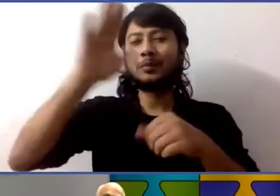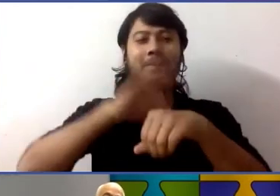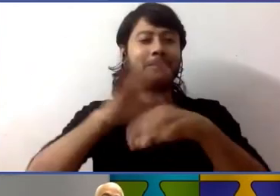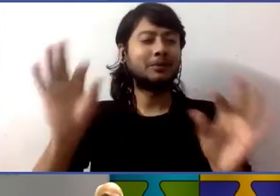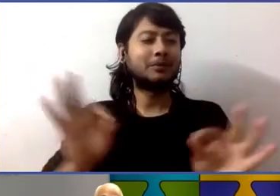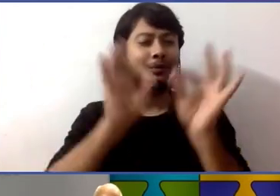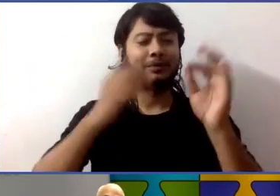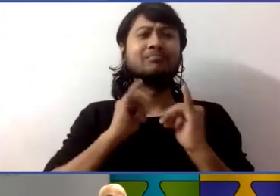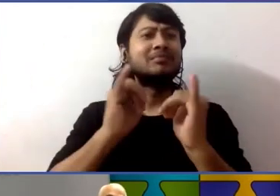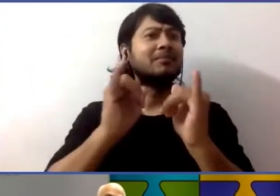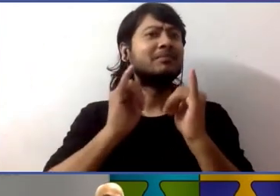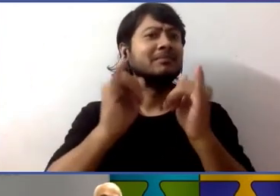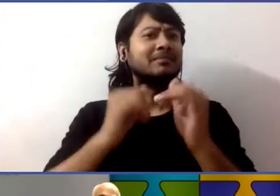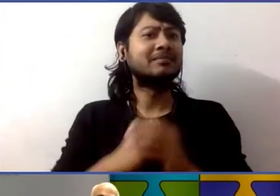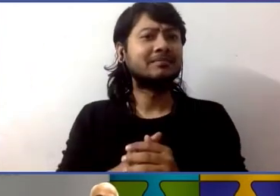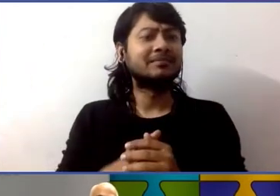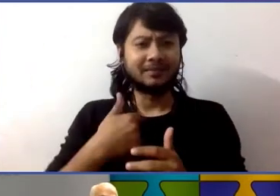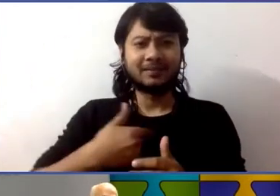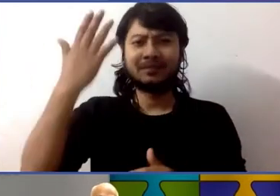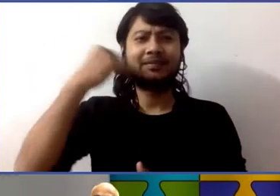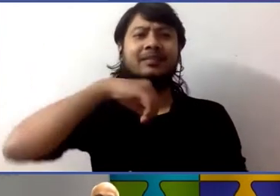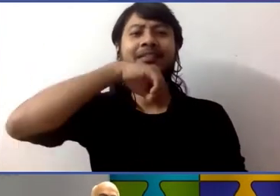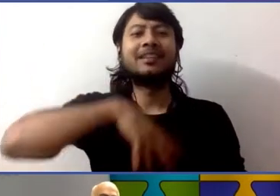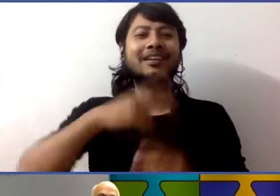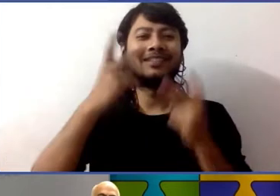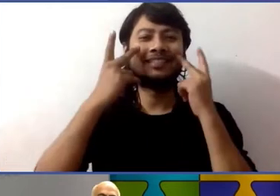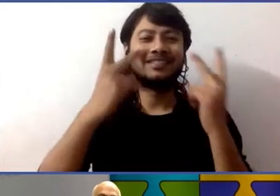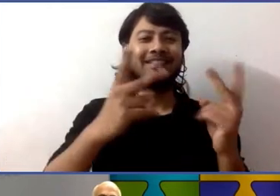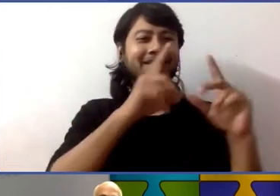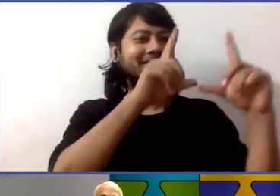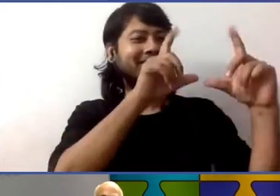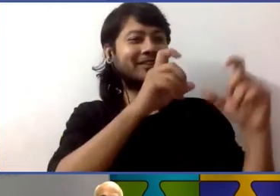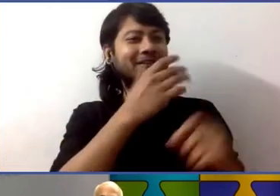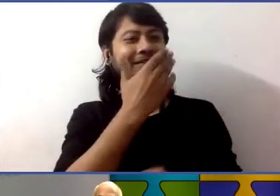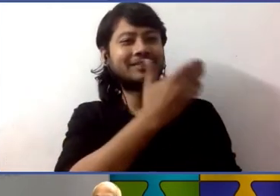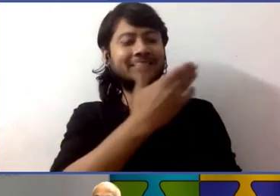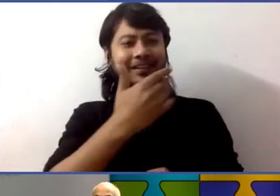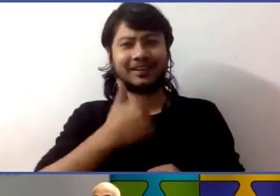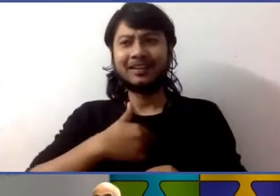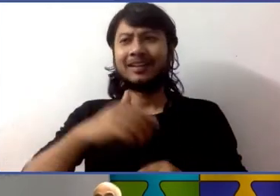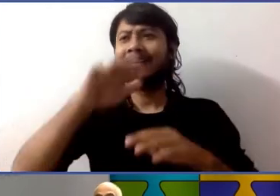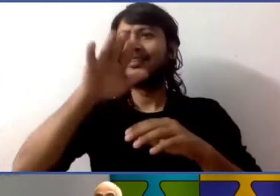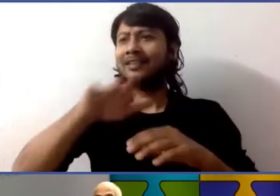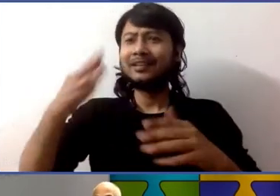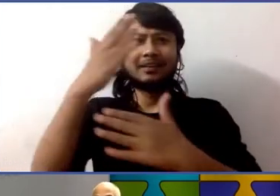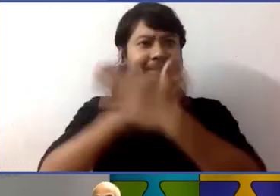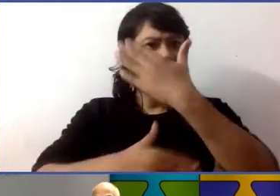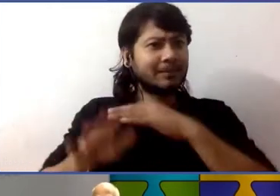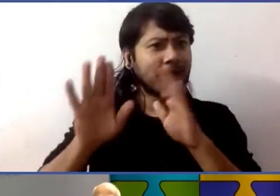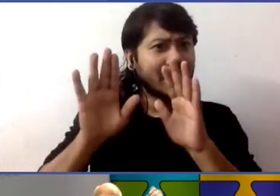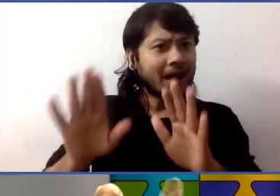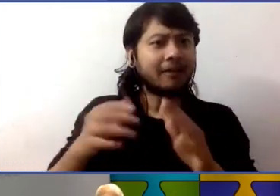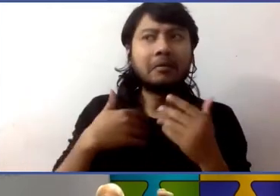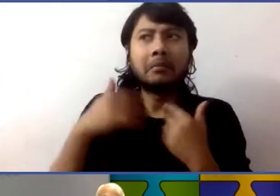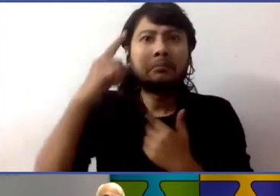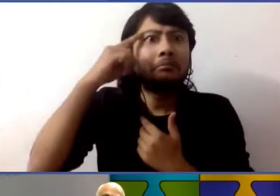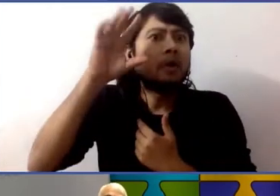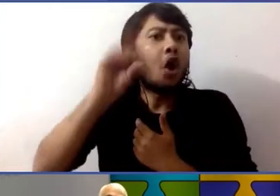When I was young here in preschool I never thought about kids with disabilities because I barely saw any kids with disabilities